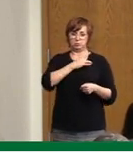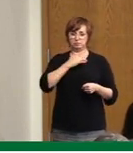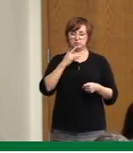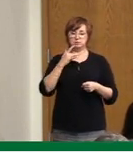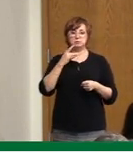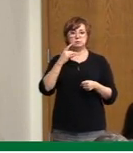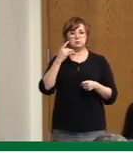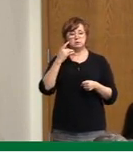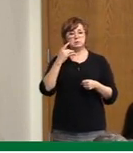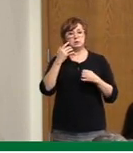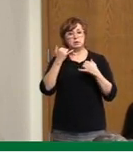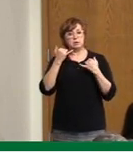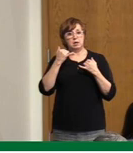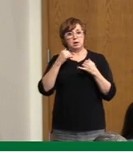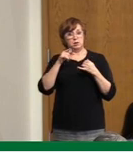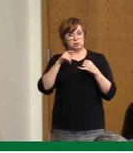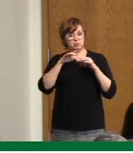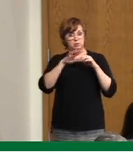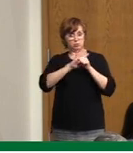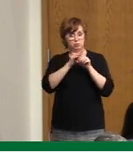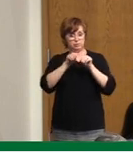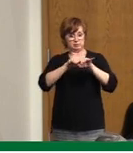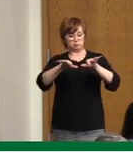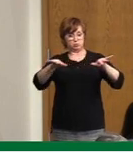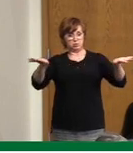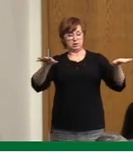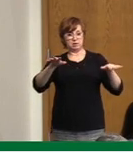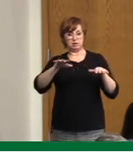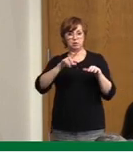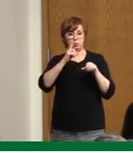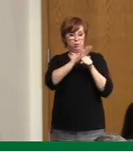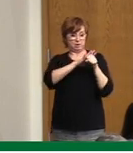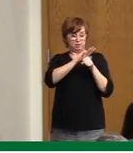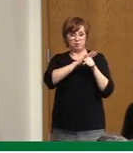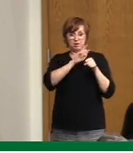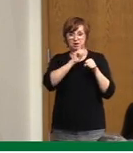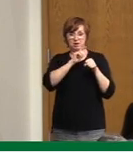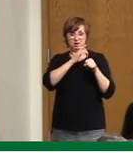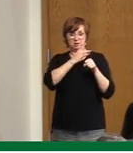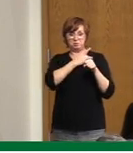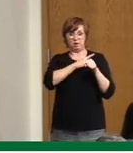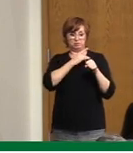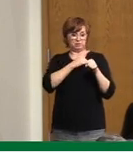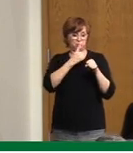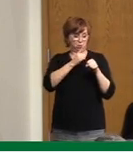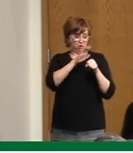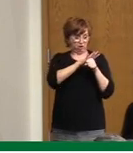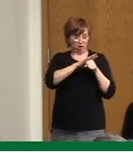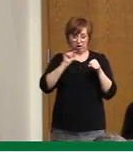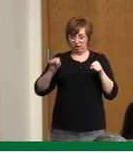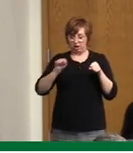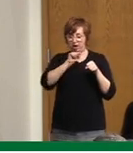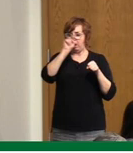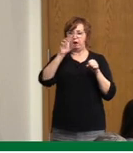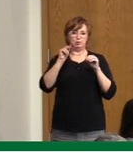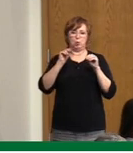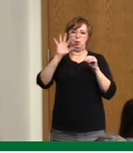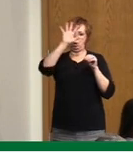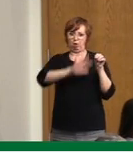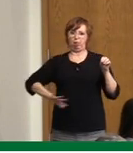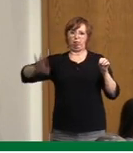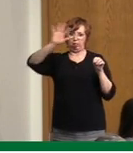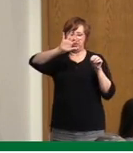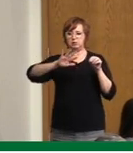is not localized to any one part of the province. If you look at our cumulative hospitalizations, obviously, they've gone up to